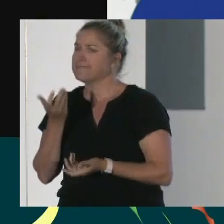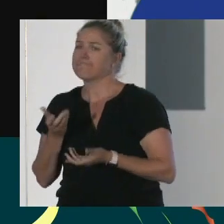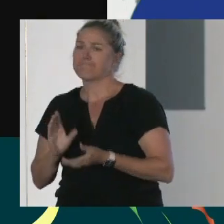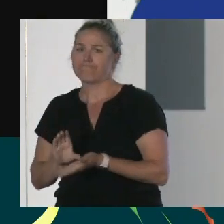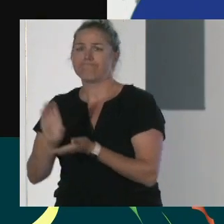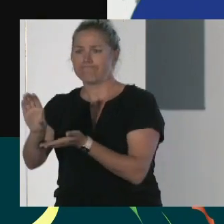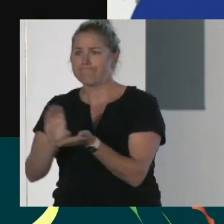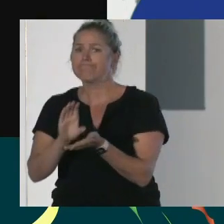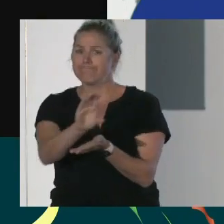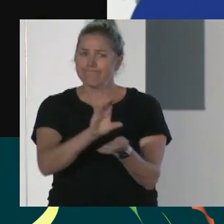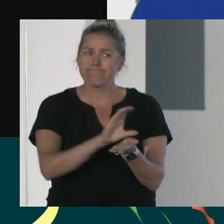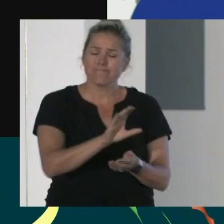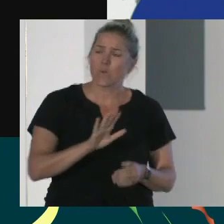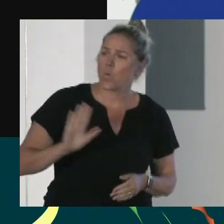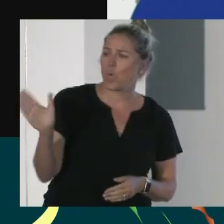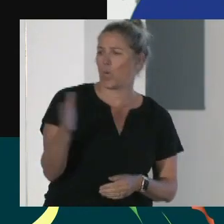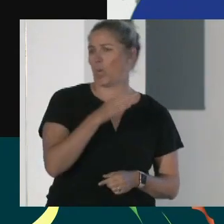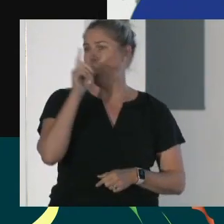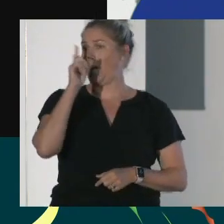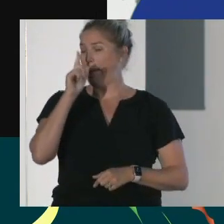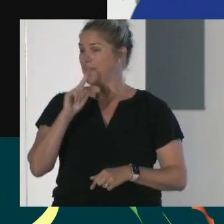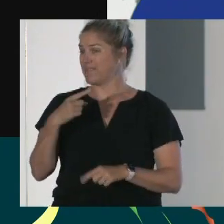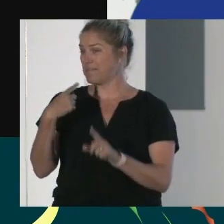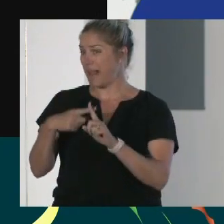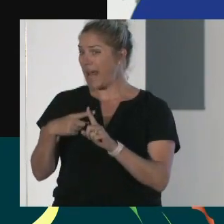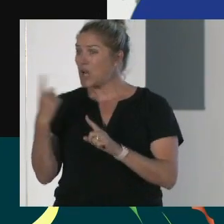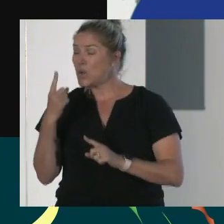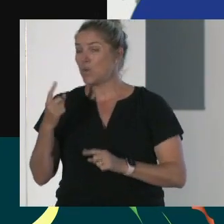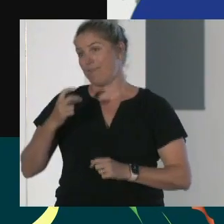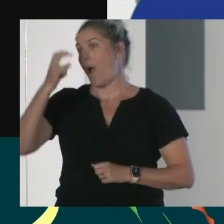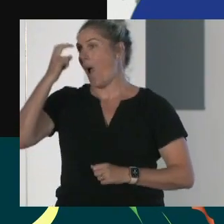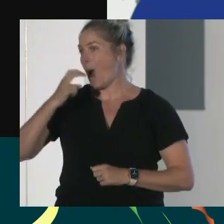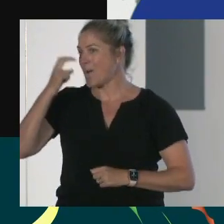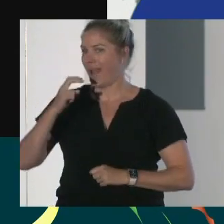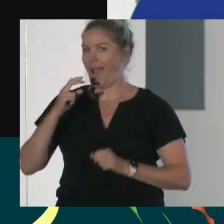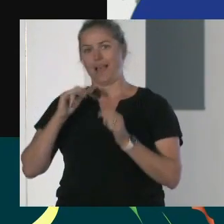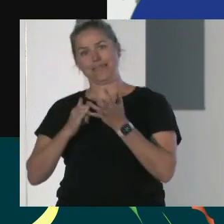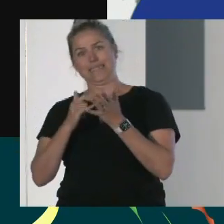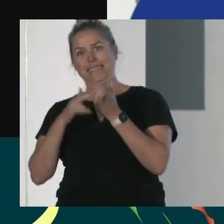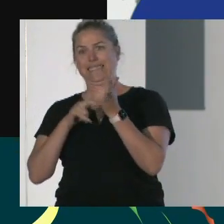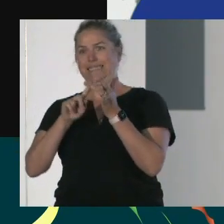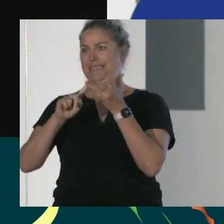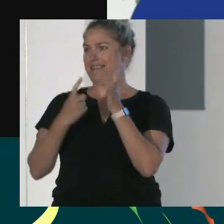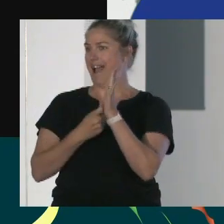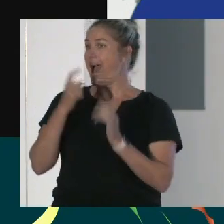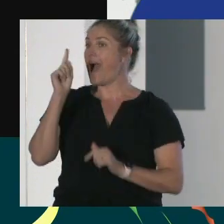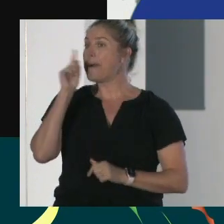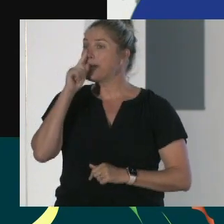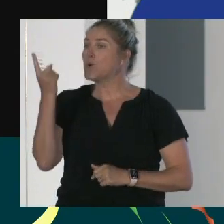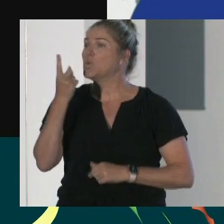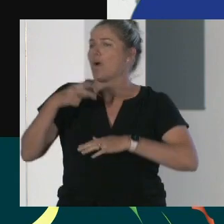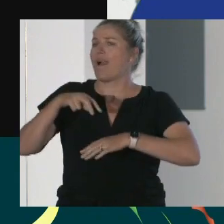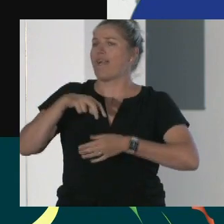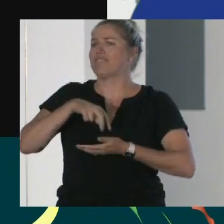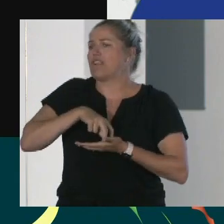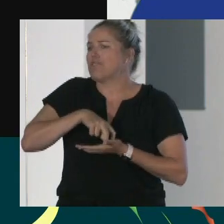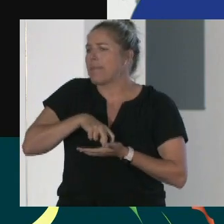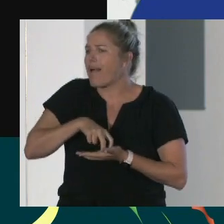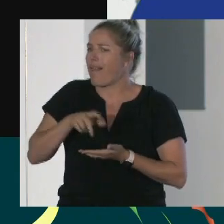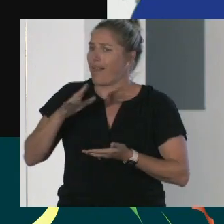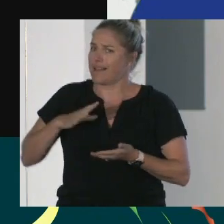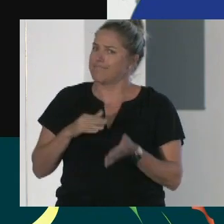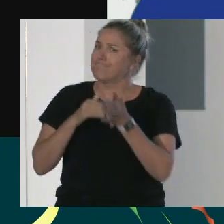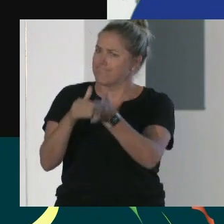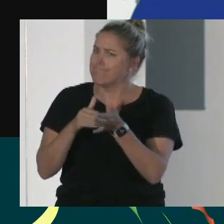to vulnerable older people of our community. And that's what it's all about. As I said, the